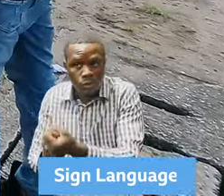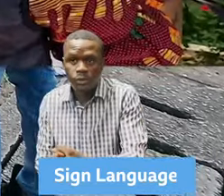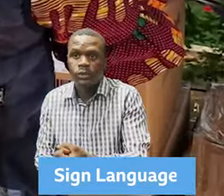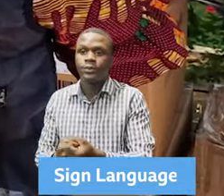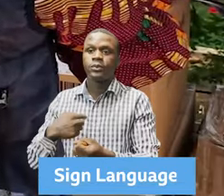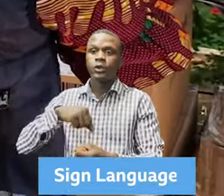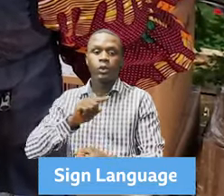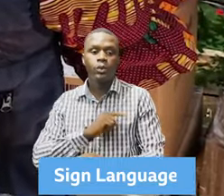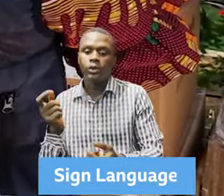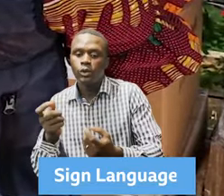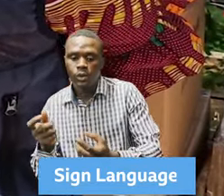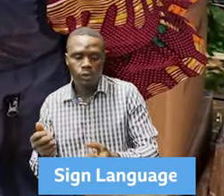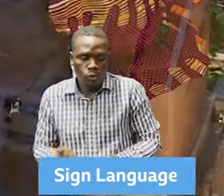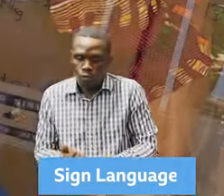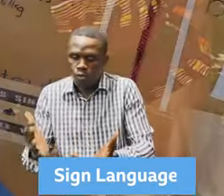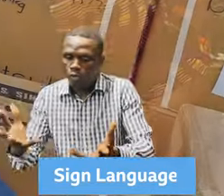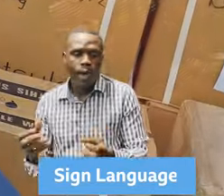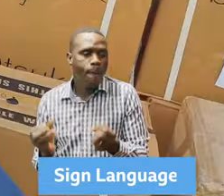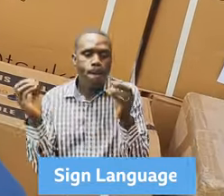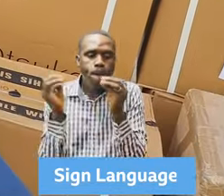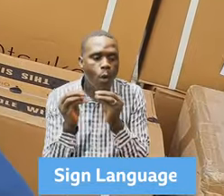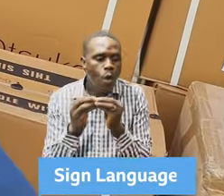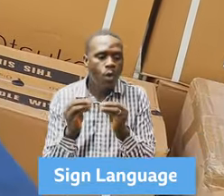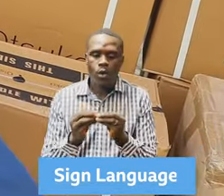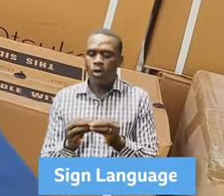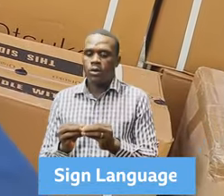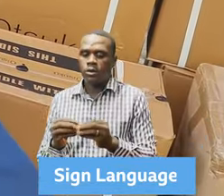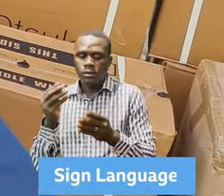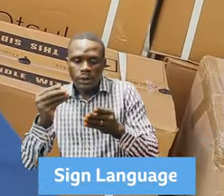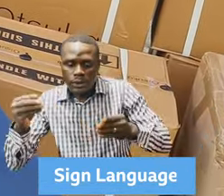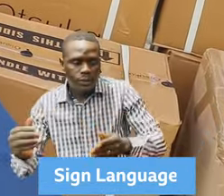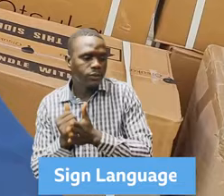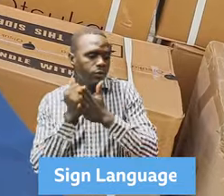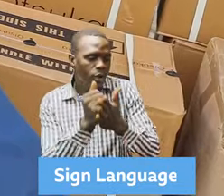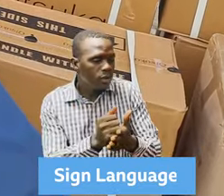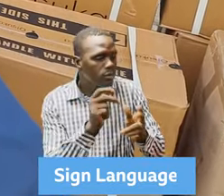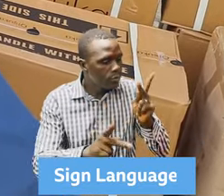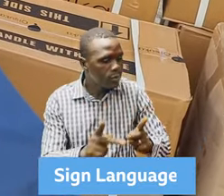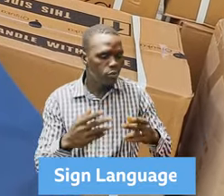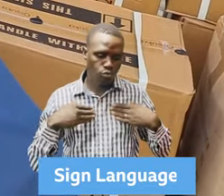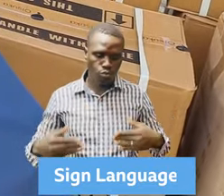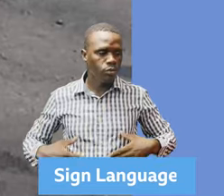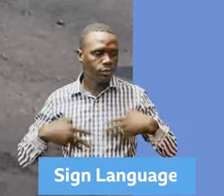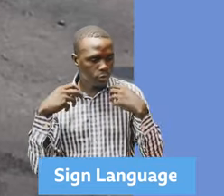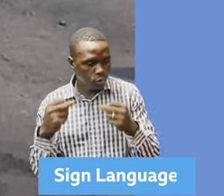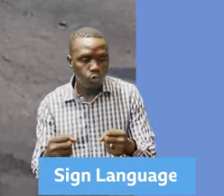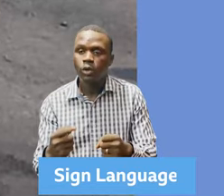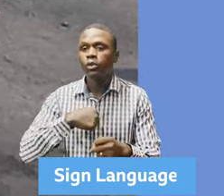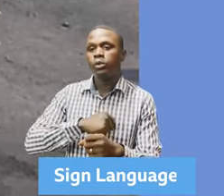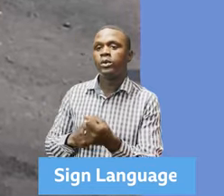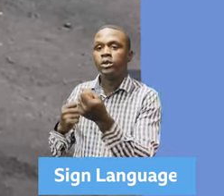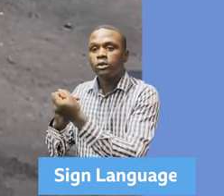We do this by providing guidance on matters critical to health and well-being. We also supported the government